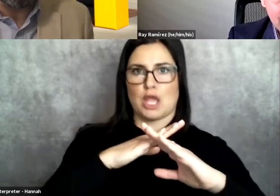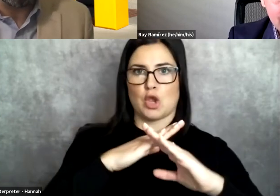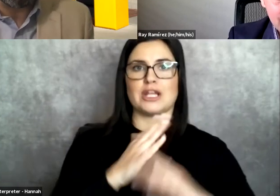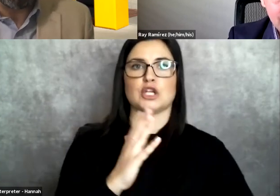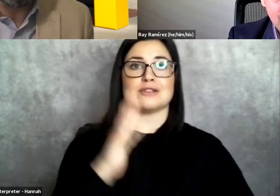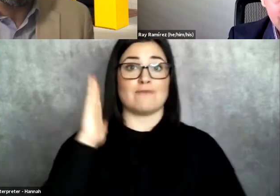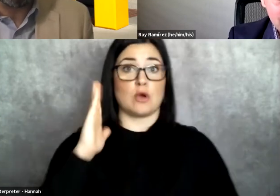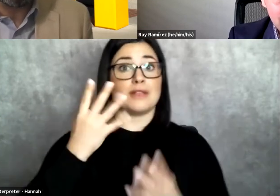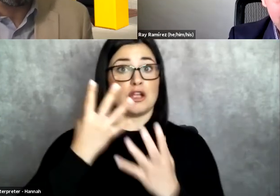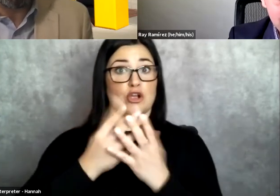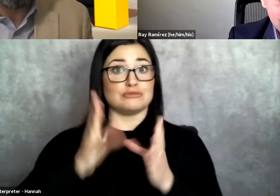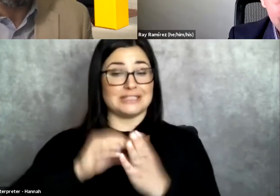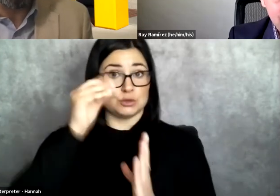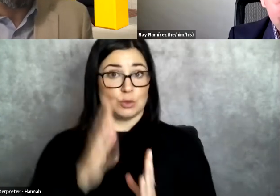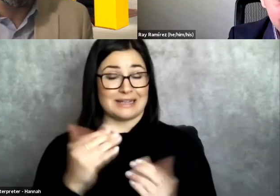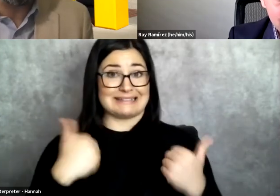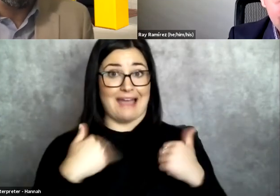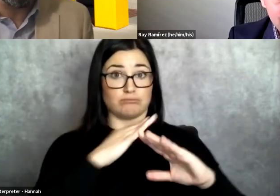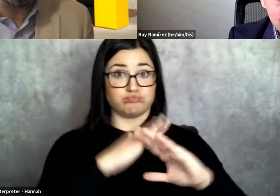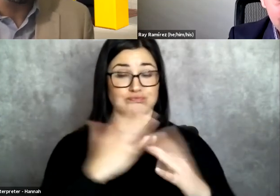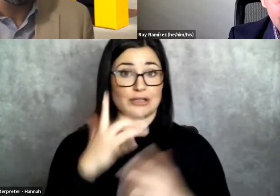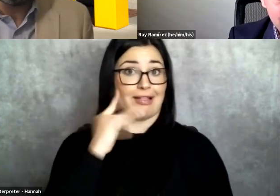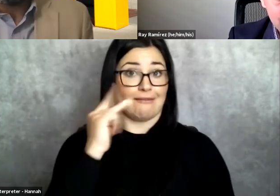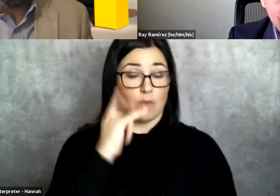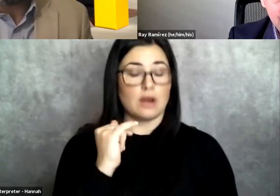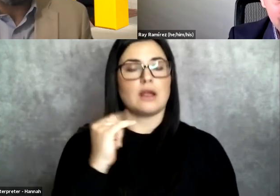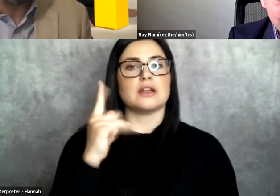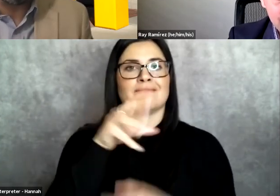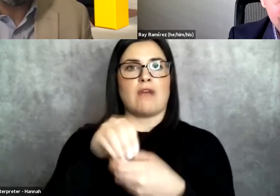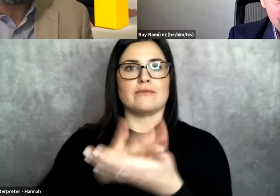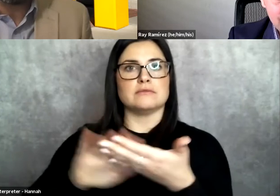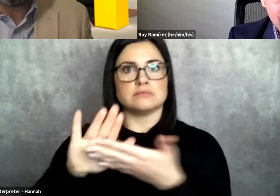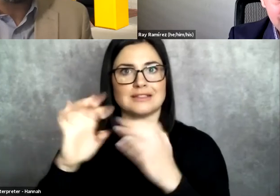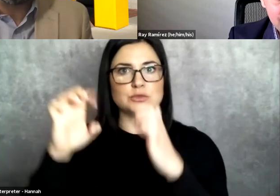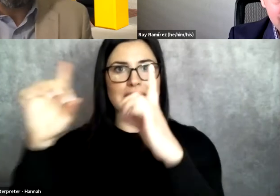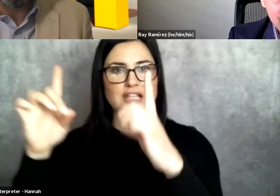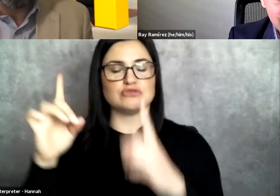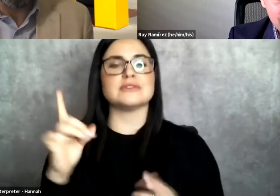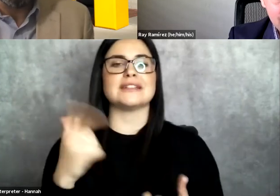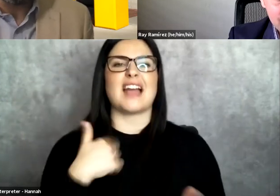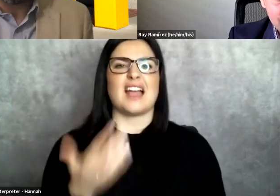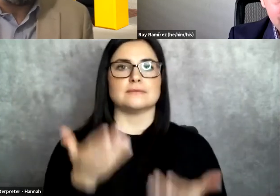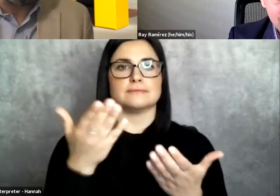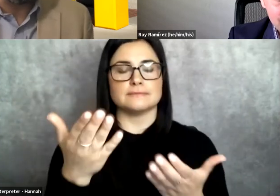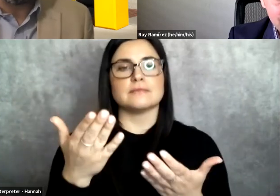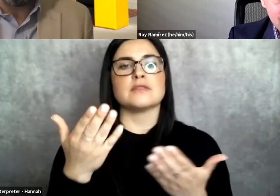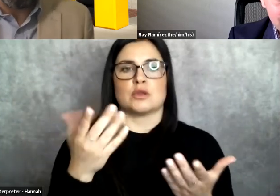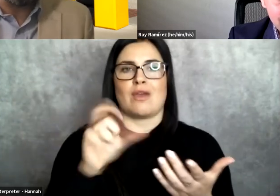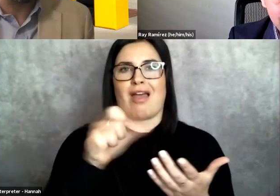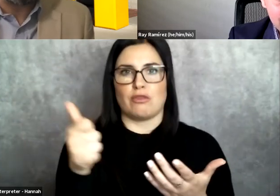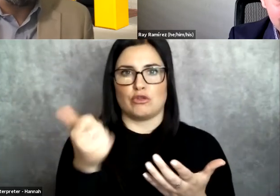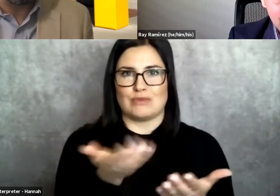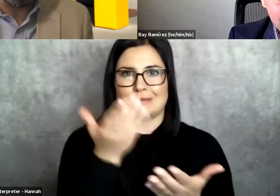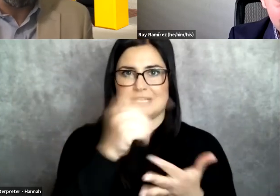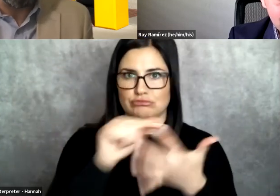incarcerated students encounter in California's public colleges and universities. We also provide a set of recommendations in the report that addresses a lot of the